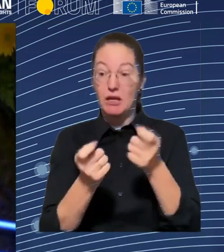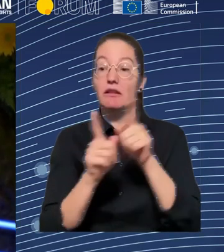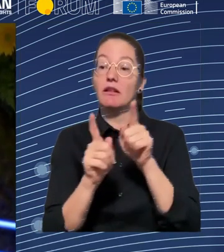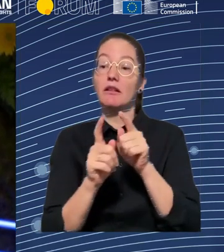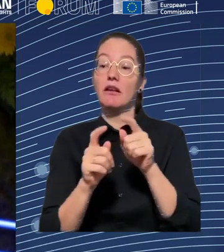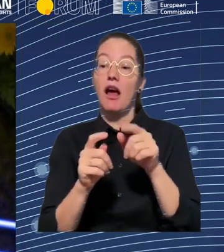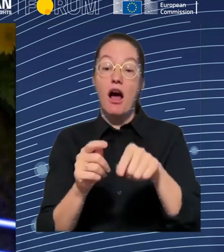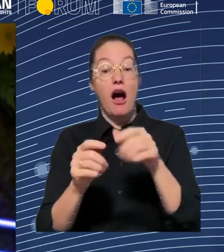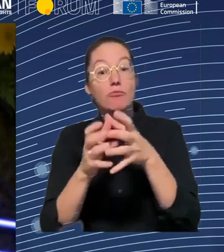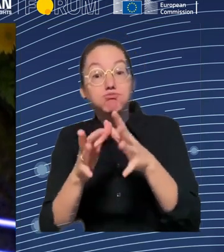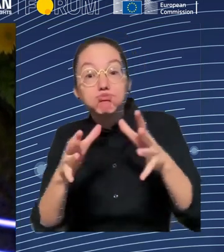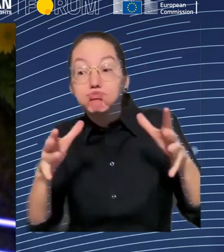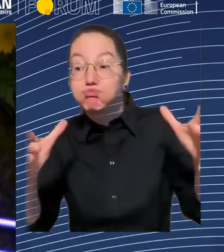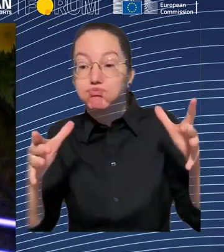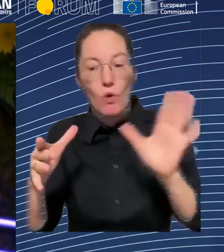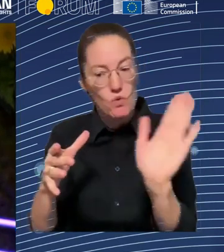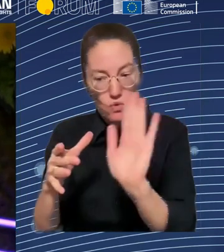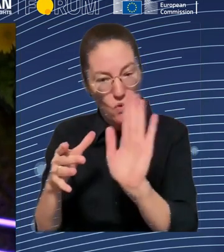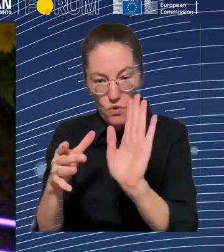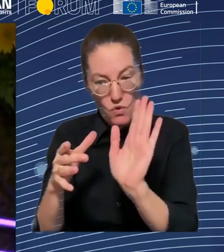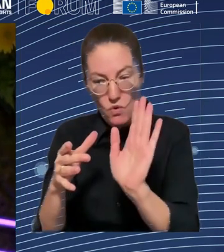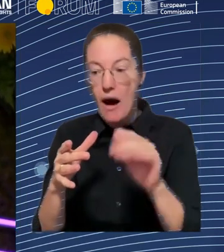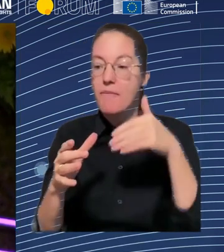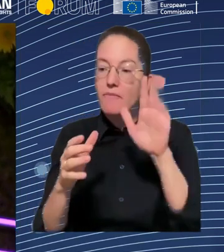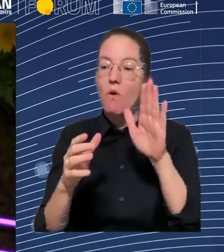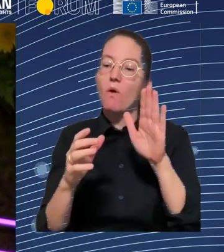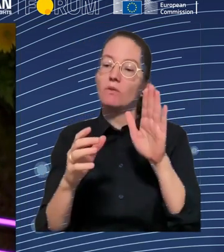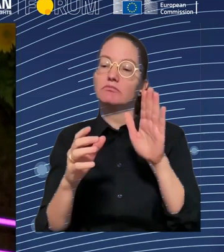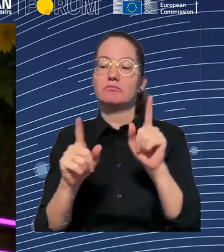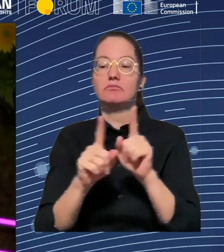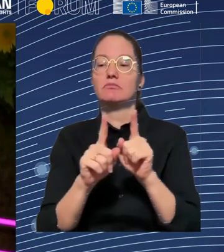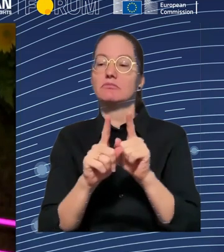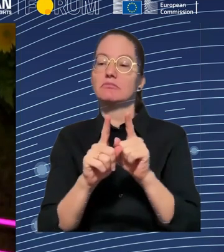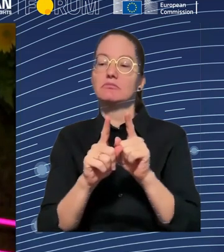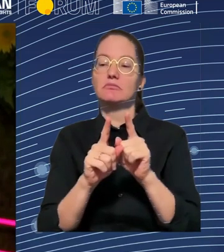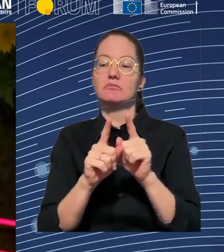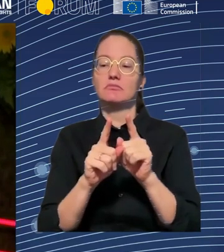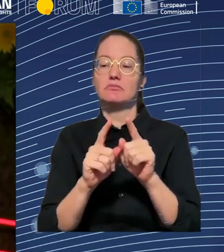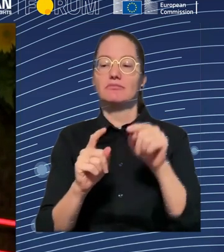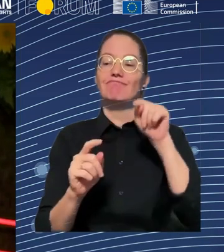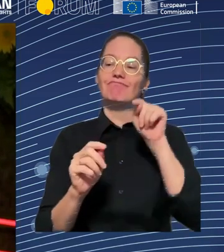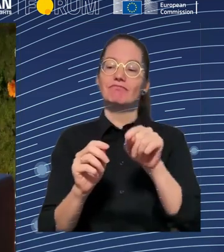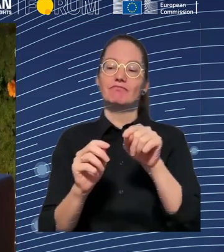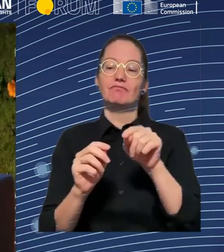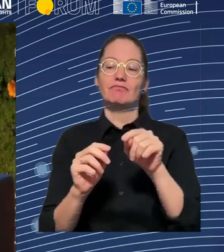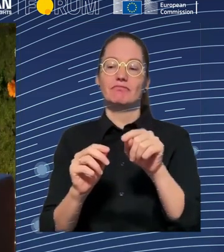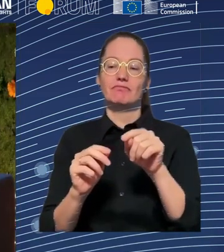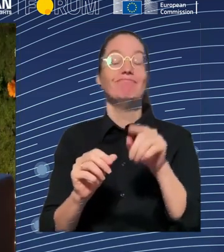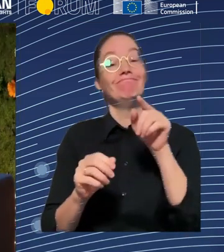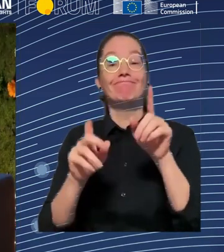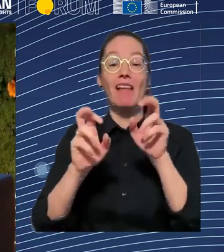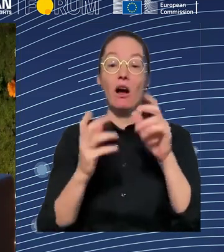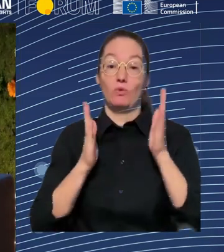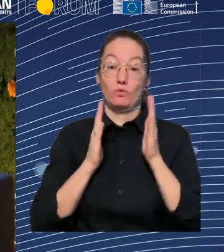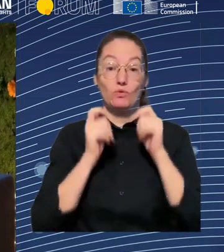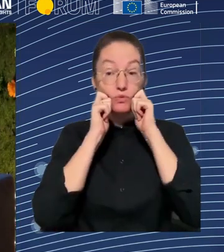Quite the contrary, the question that we are going to address has a more qualitative nature. So, we are actually